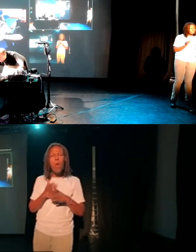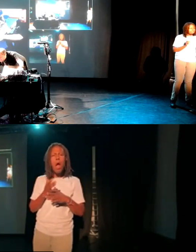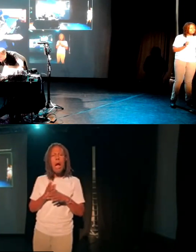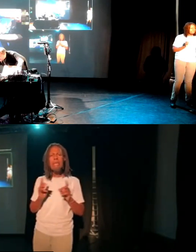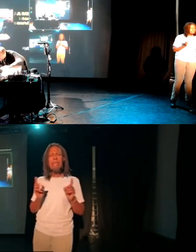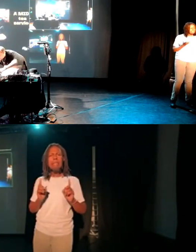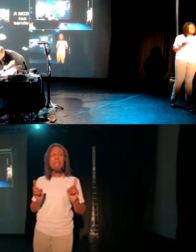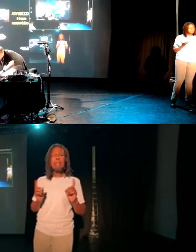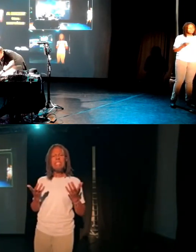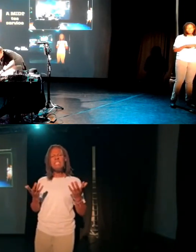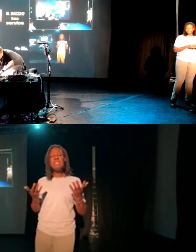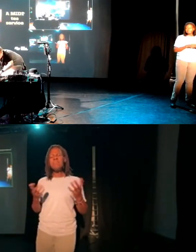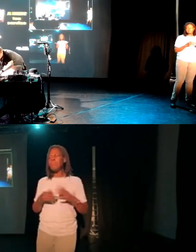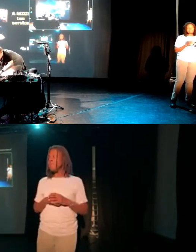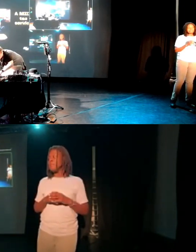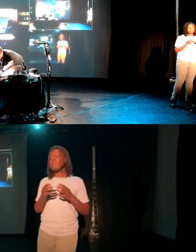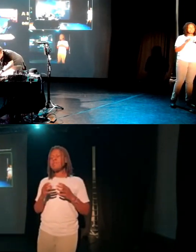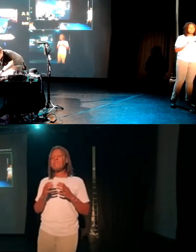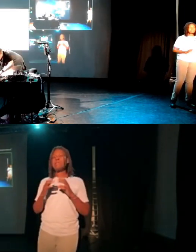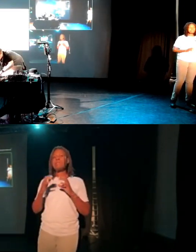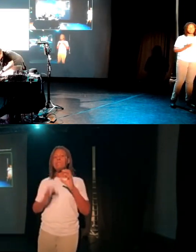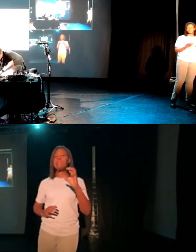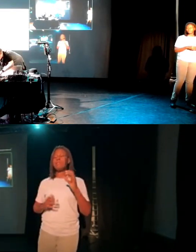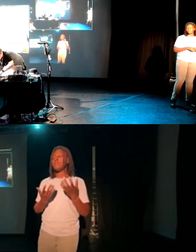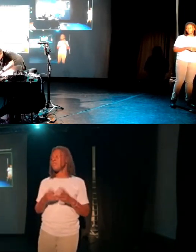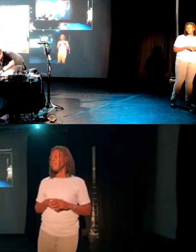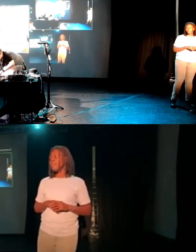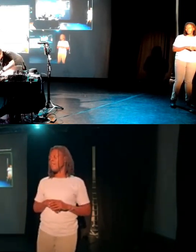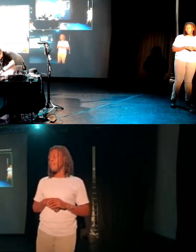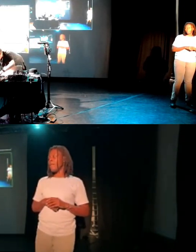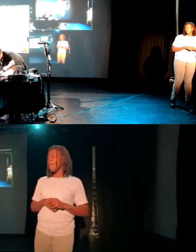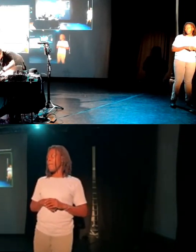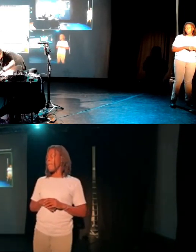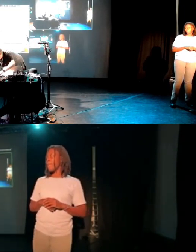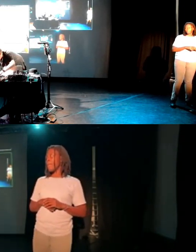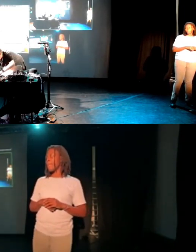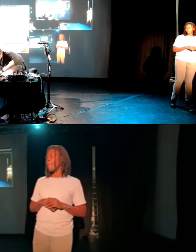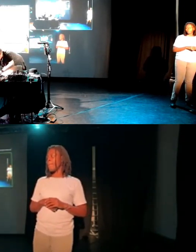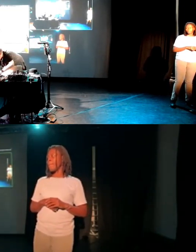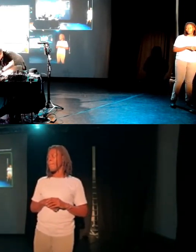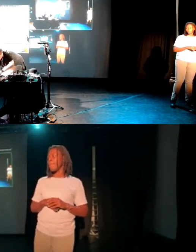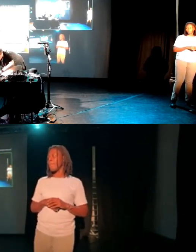the way of things. Let's just chunk it out a bit, yeah. Okay. This is always the fun bit.